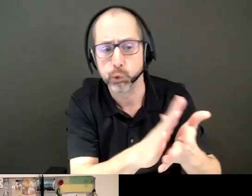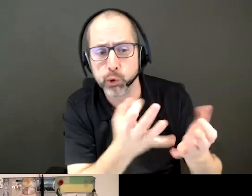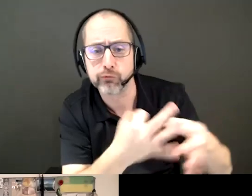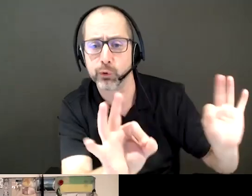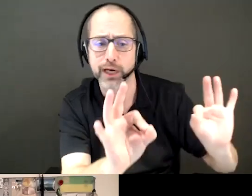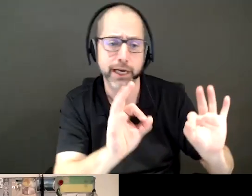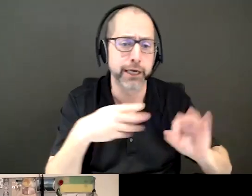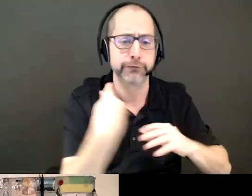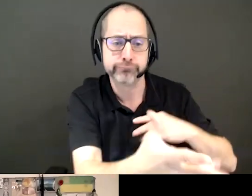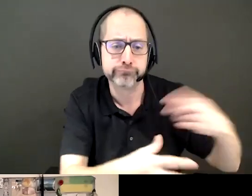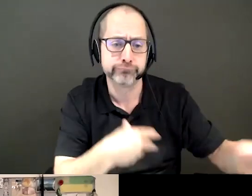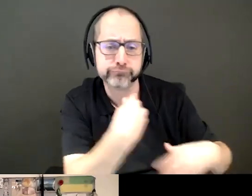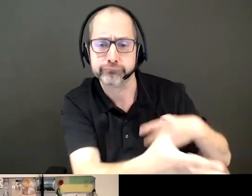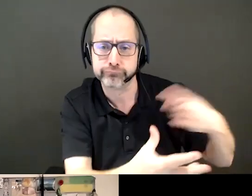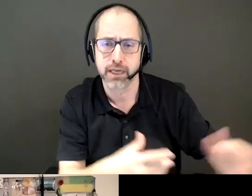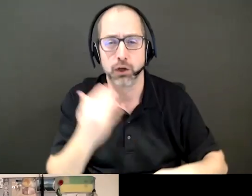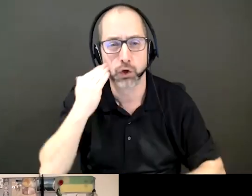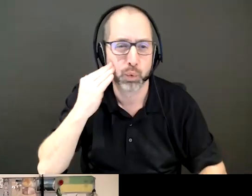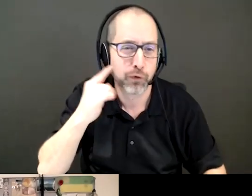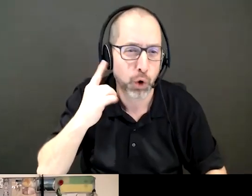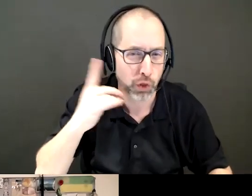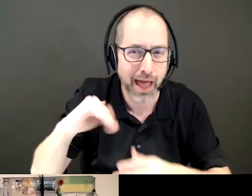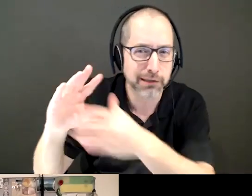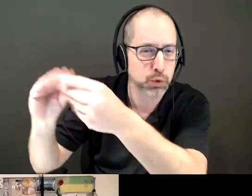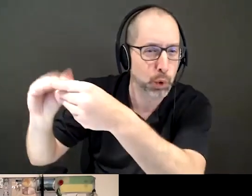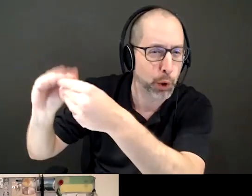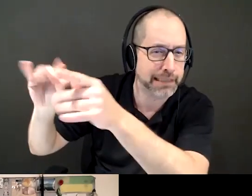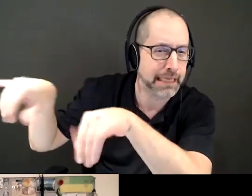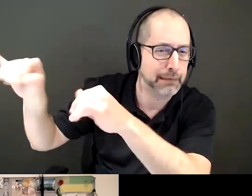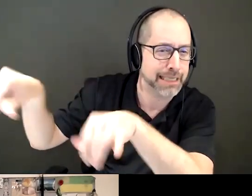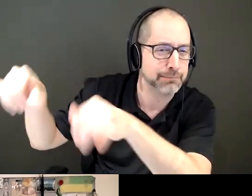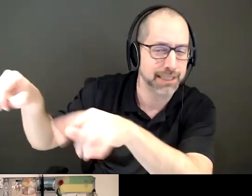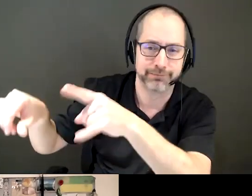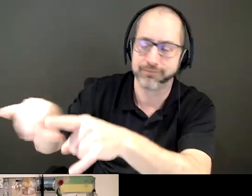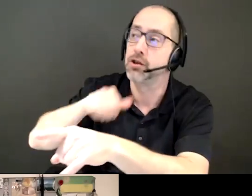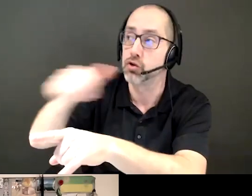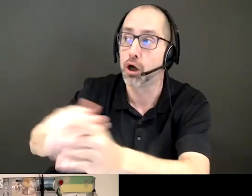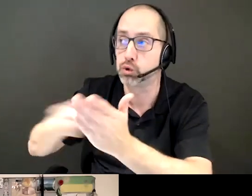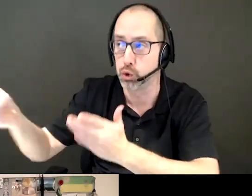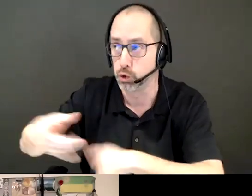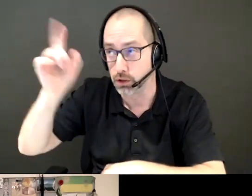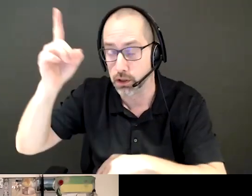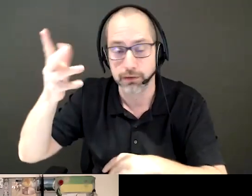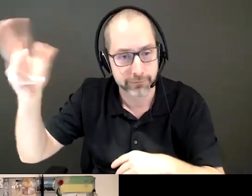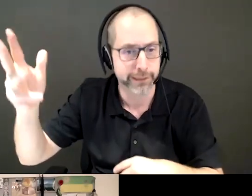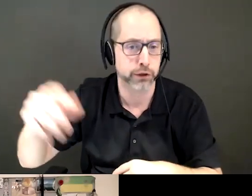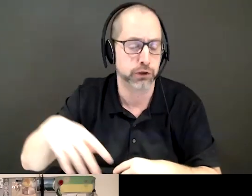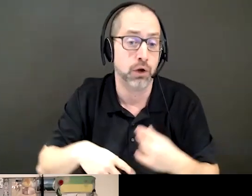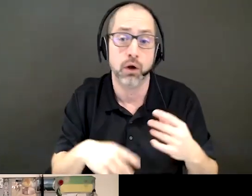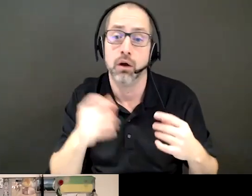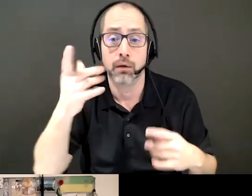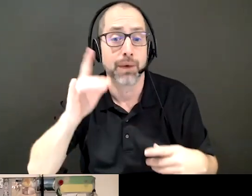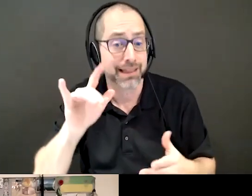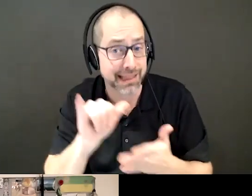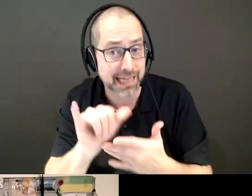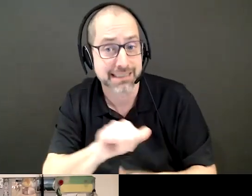that I'm sure typically a lot of people here on this call have heard, but are simply untrue. But yet, that's the mindset that they have